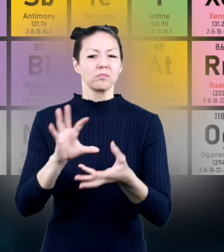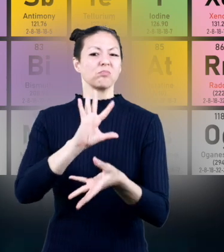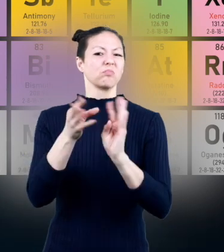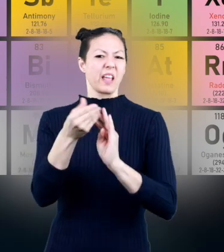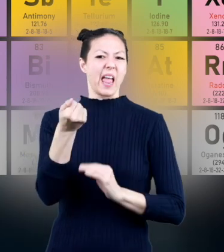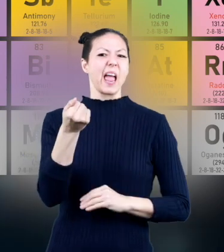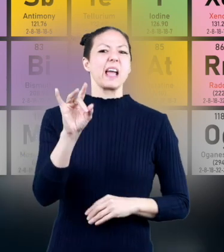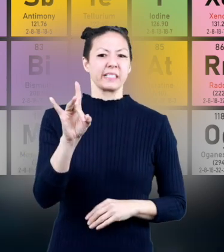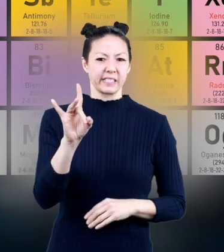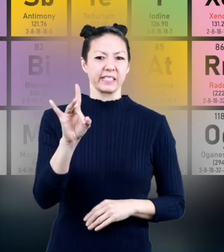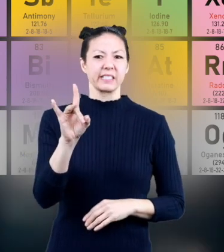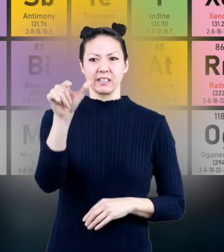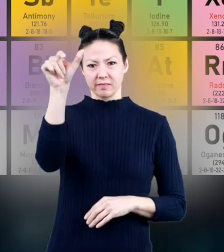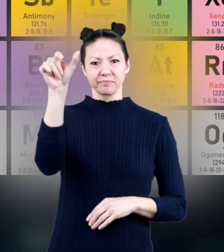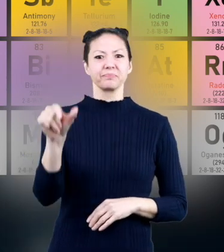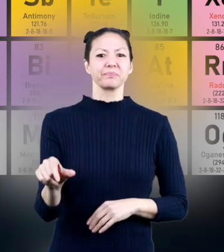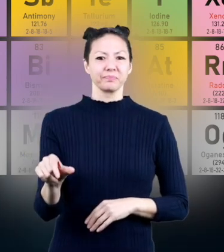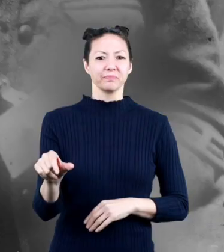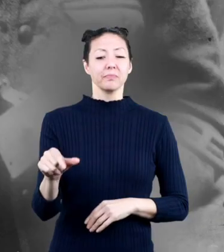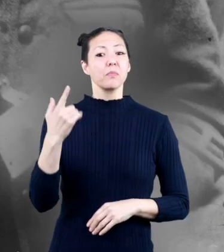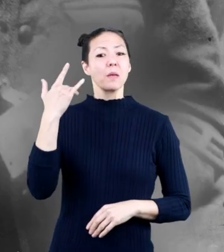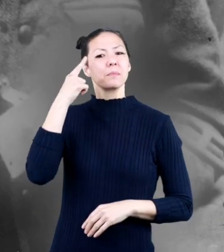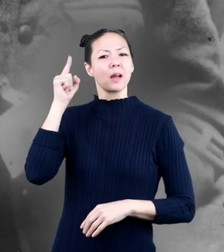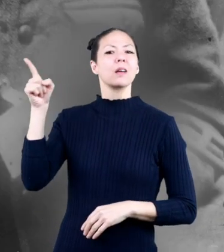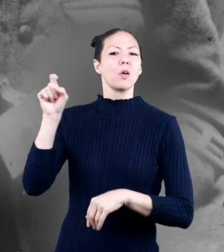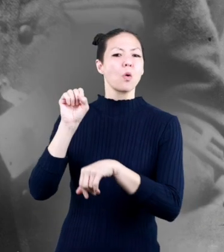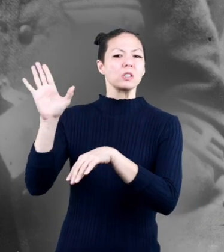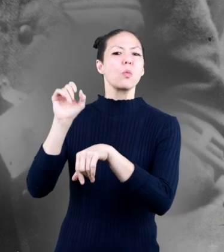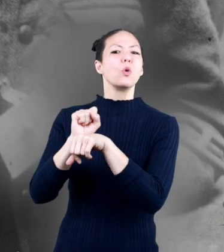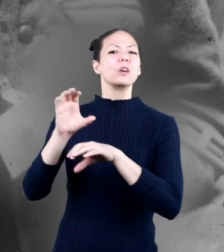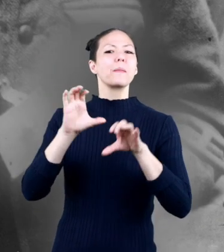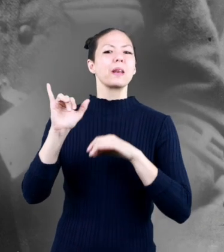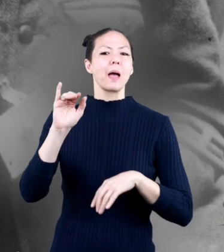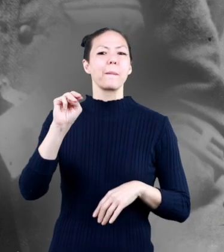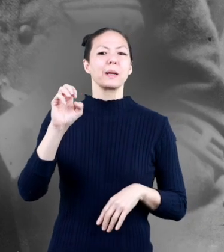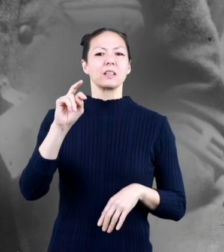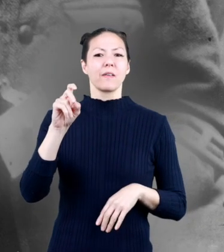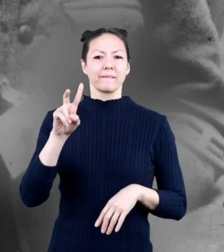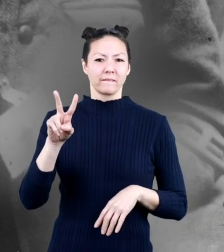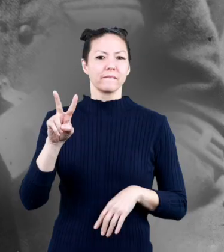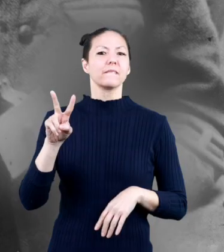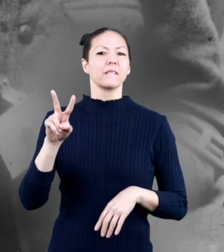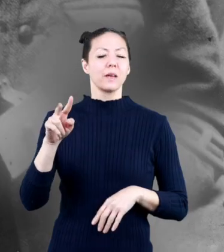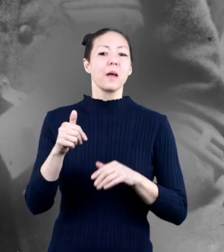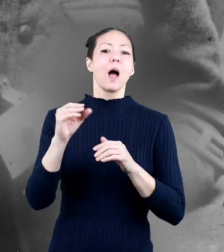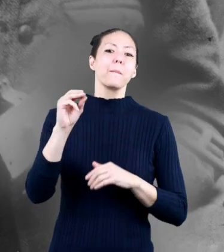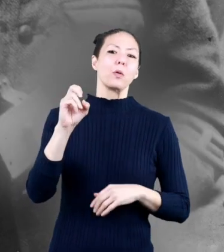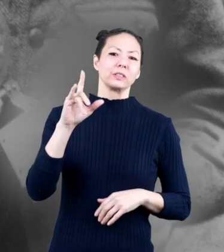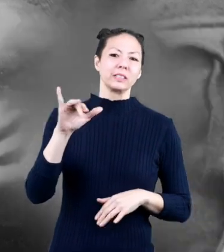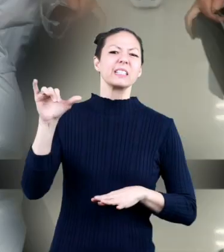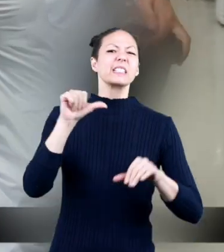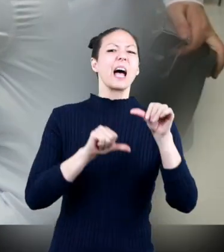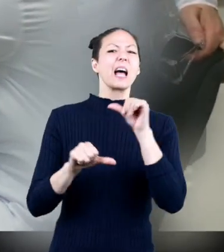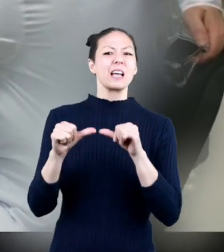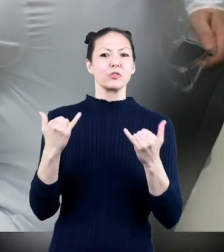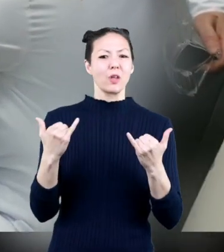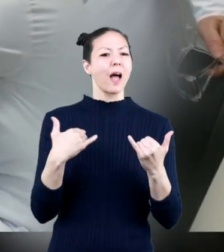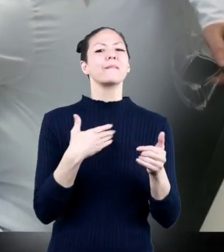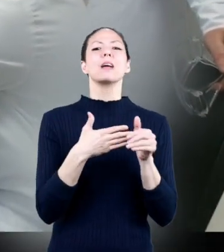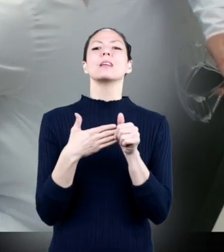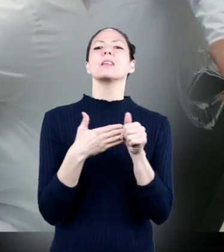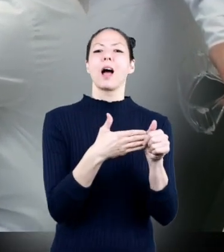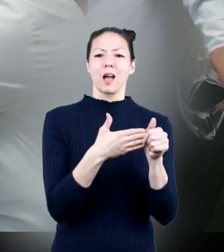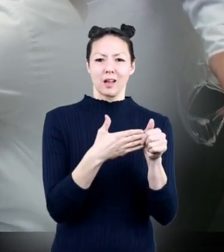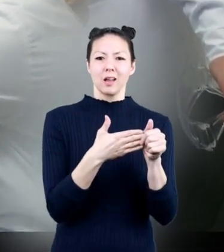there are 18 of them because of the work of chemists like mendeleev and mosley scientists today